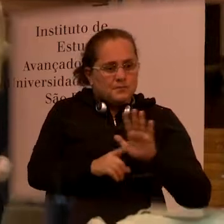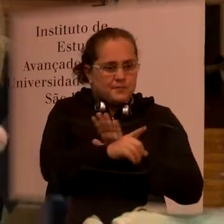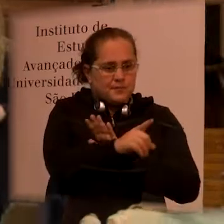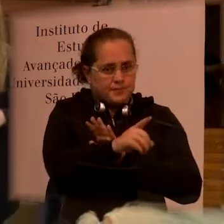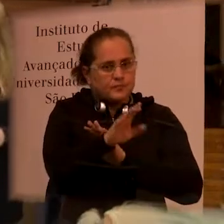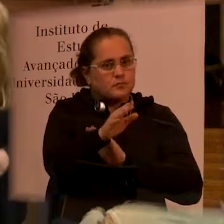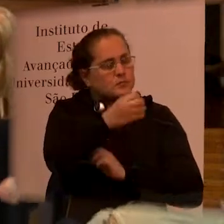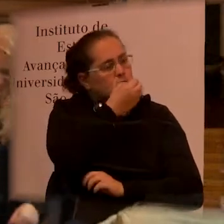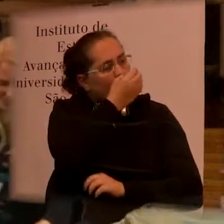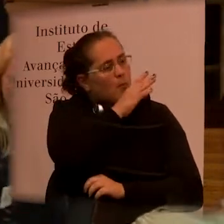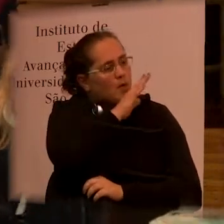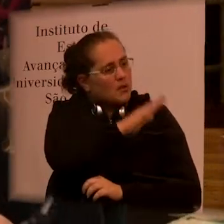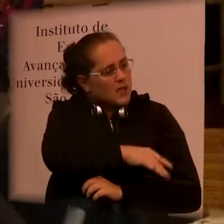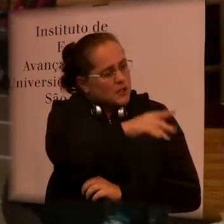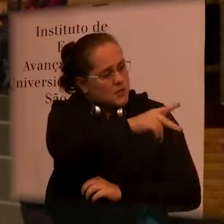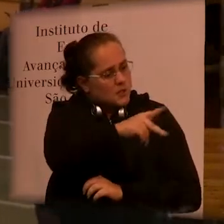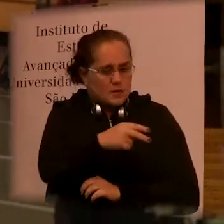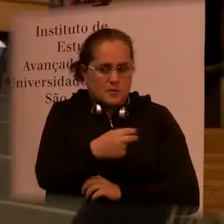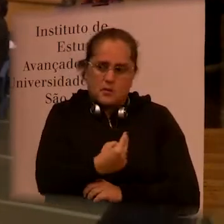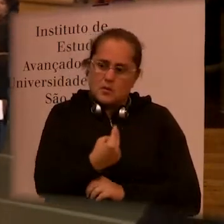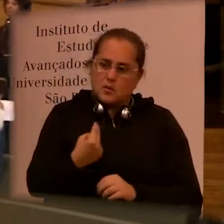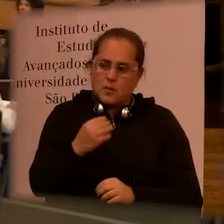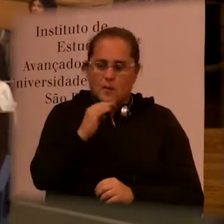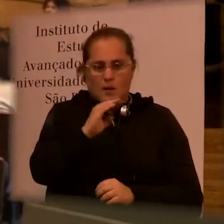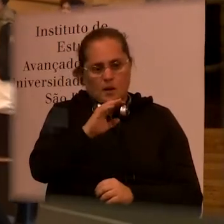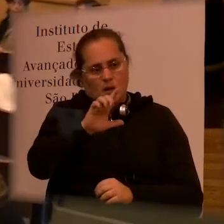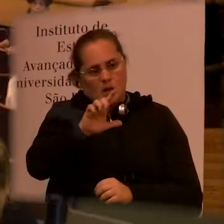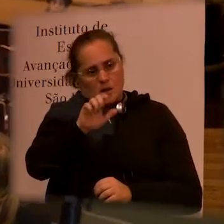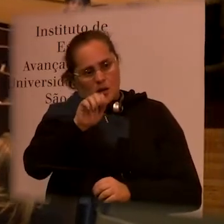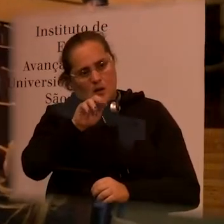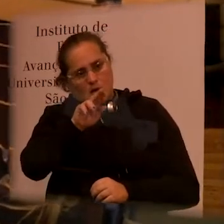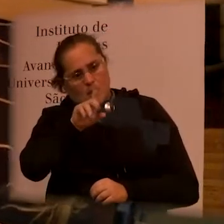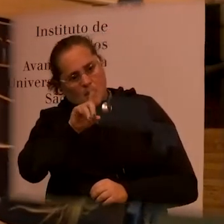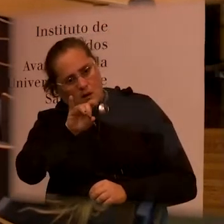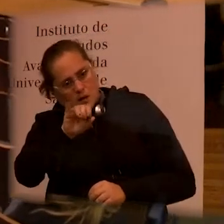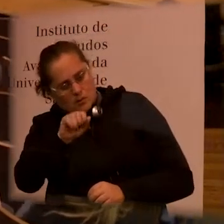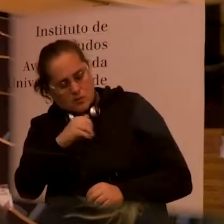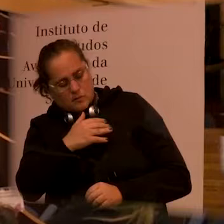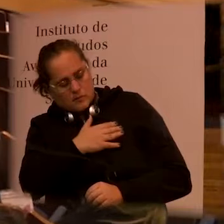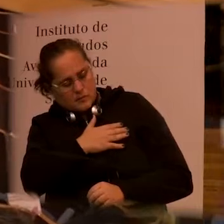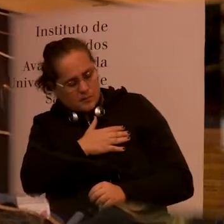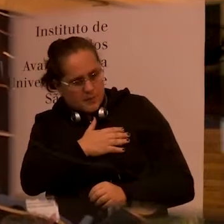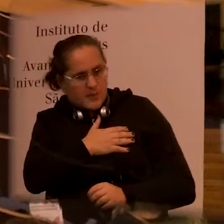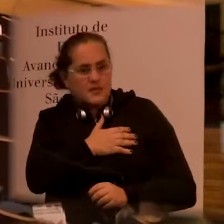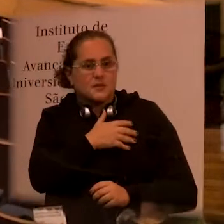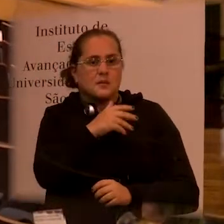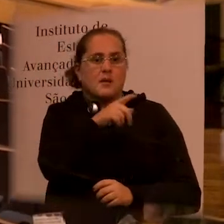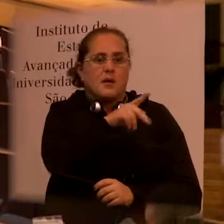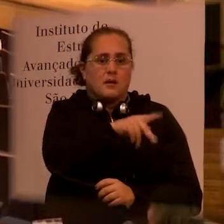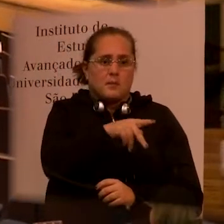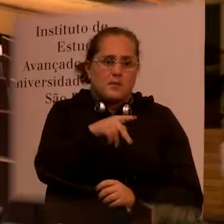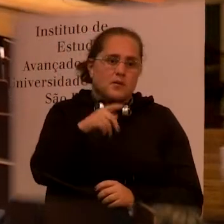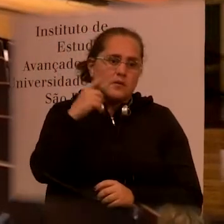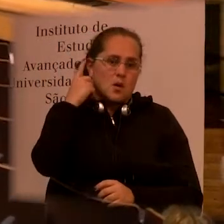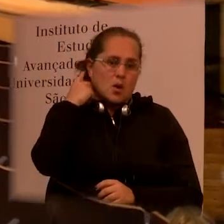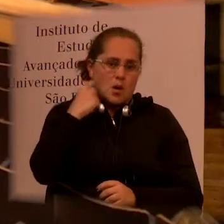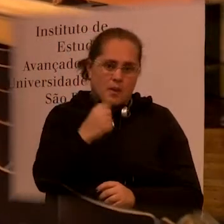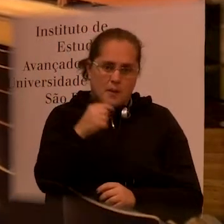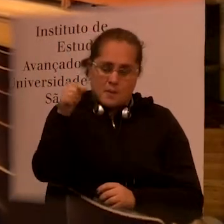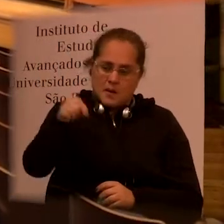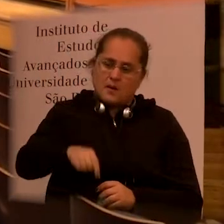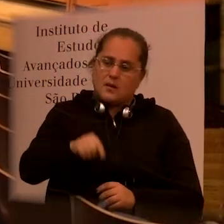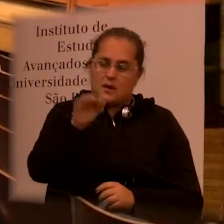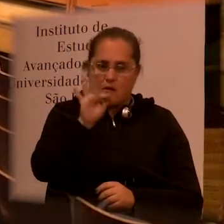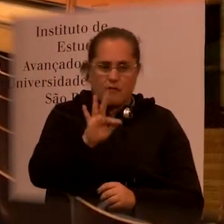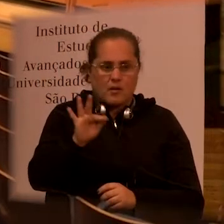Good afternoon, Professor. I'm a psychologist and I'm very happy to work with Professor Lina